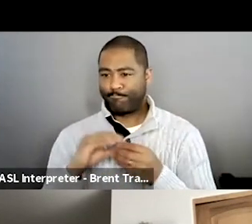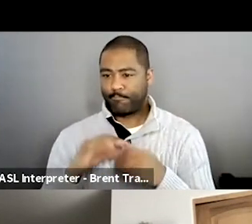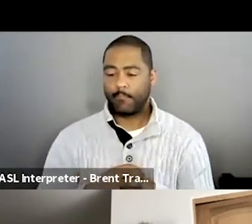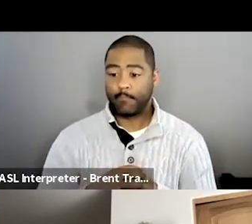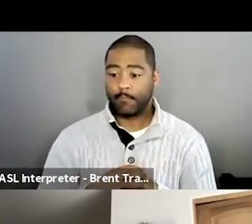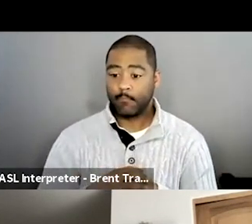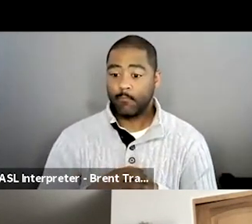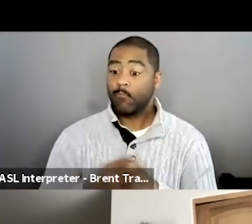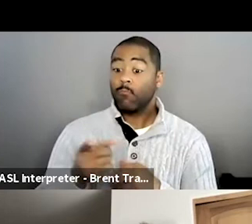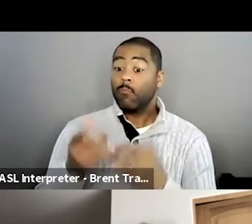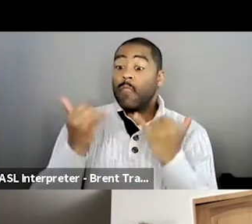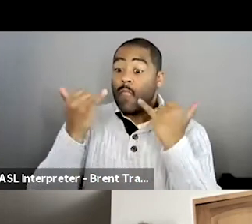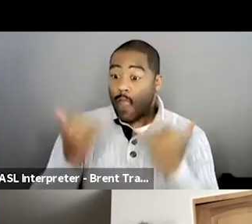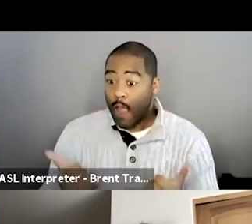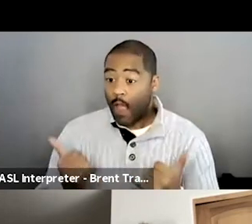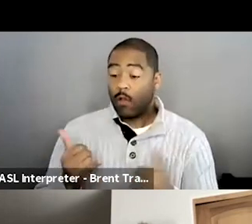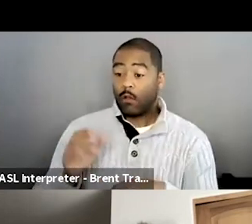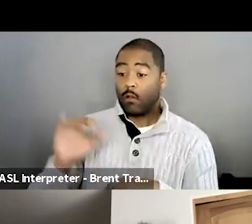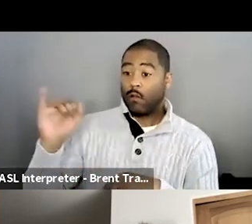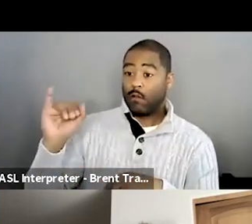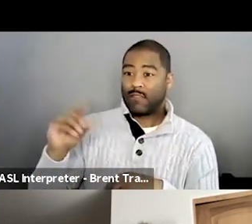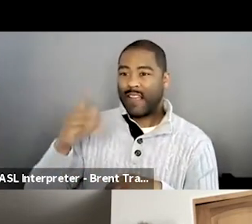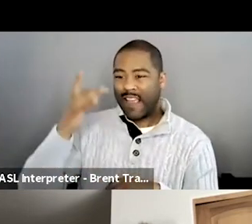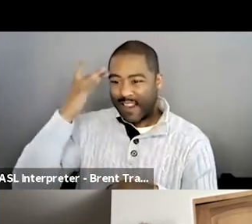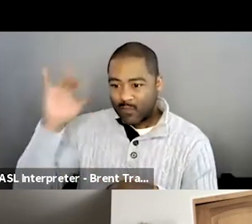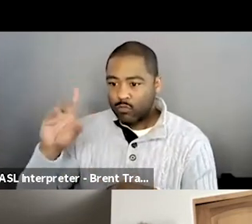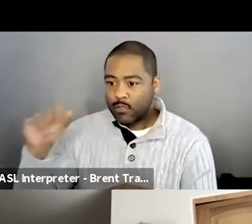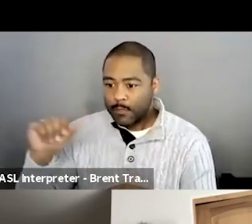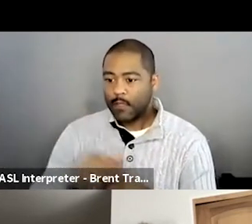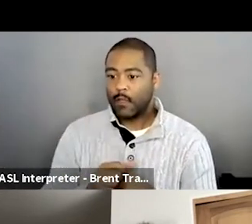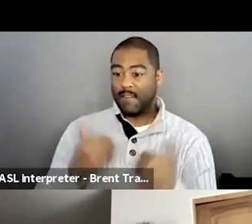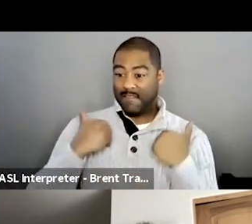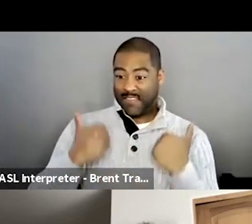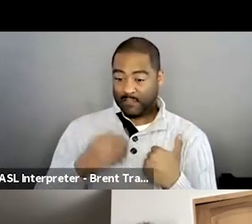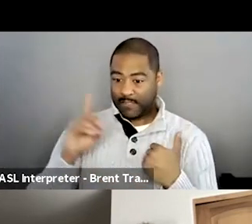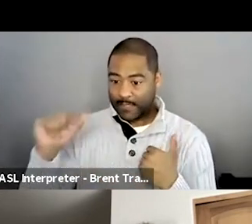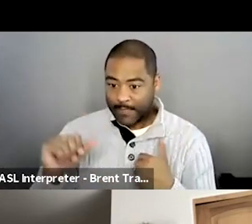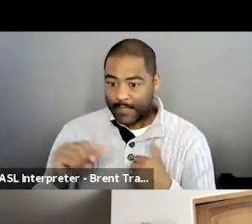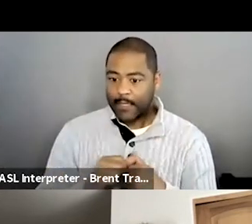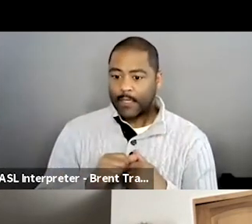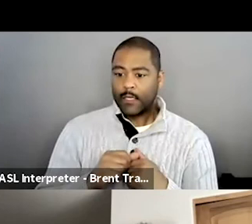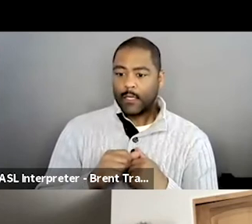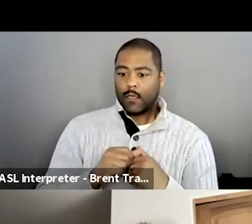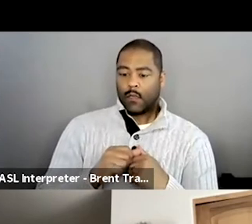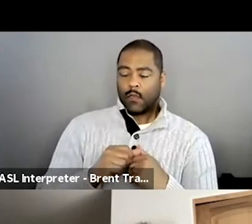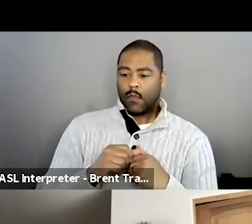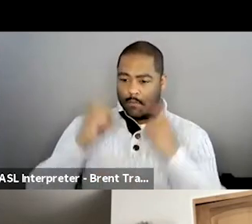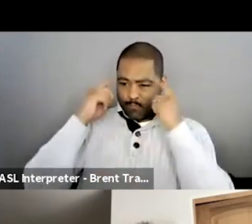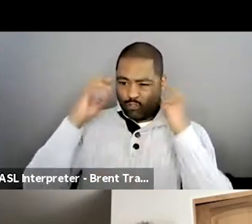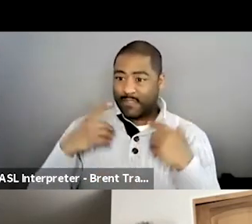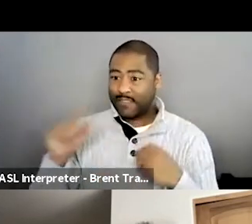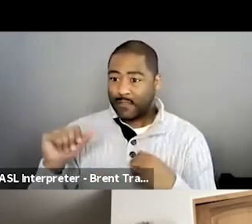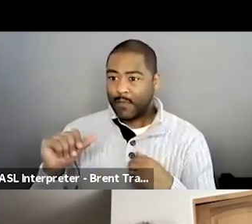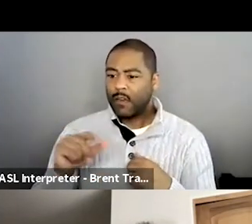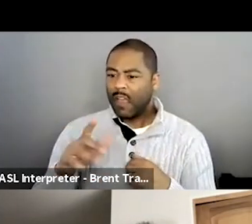intellectual or, and physical disabilities, having children? Um, and then there's another question that it's really